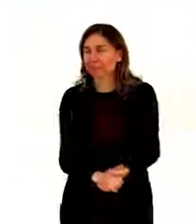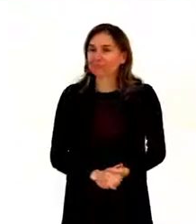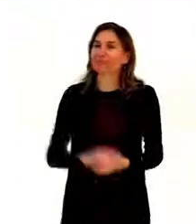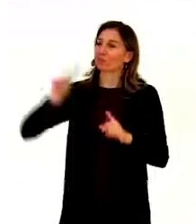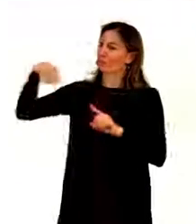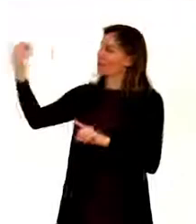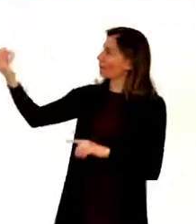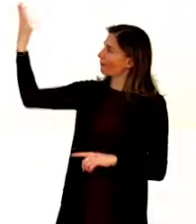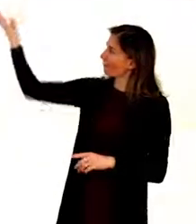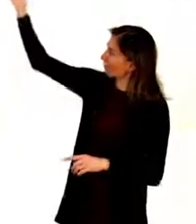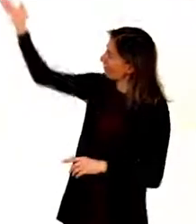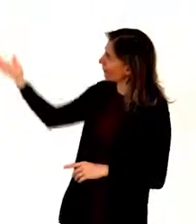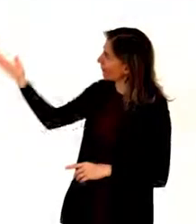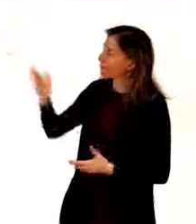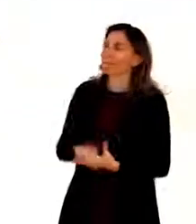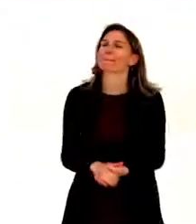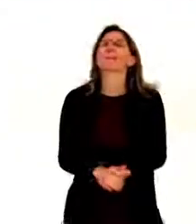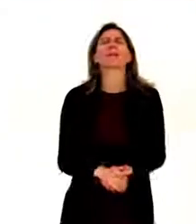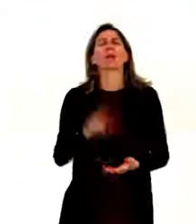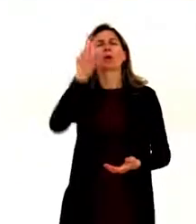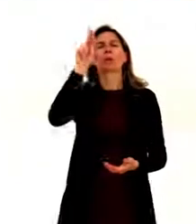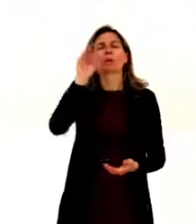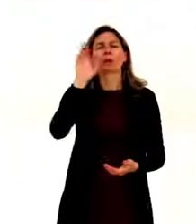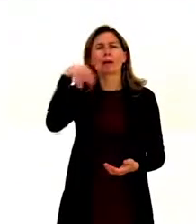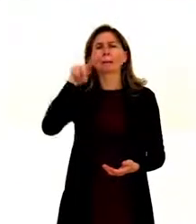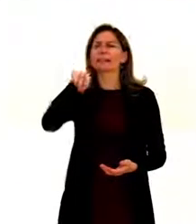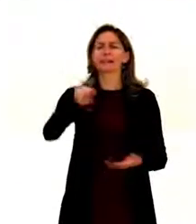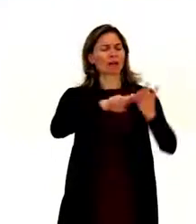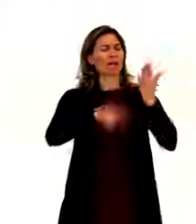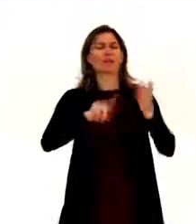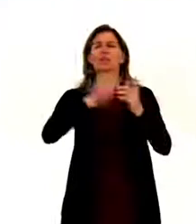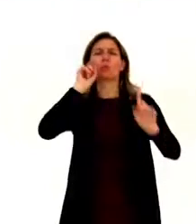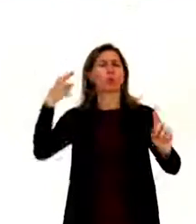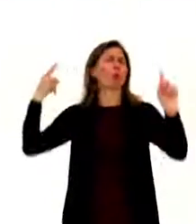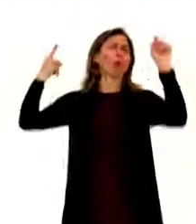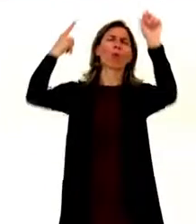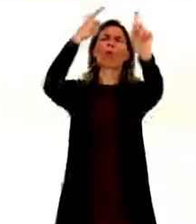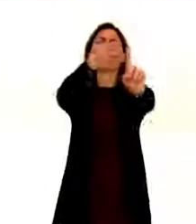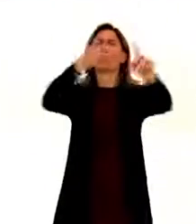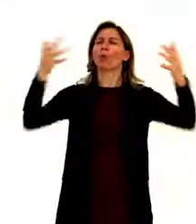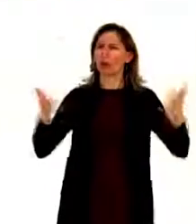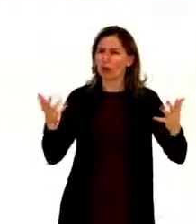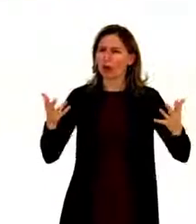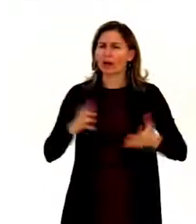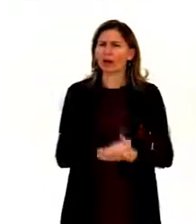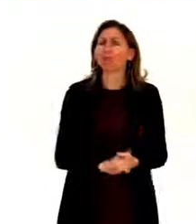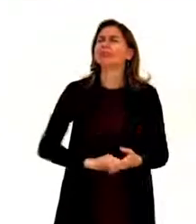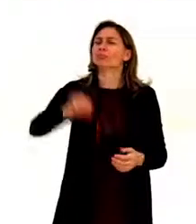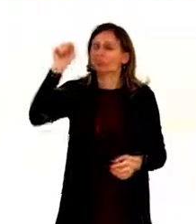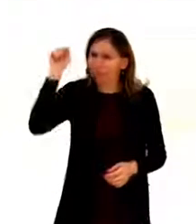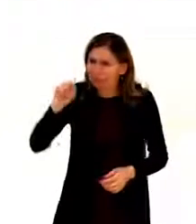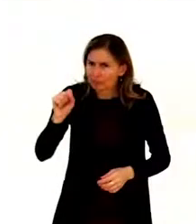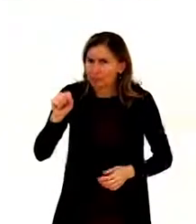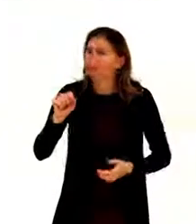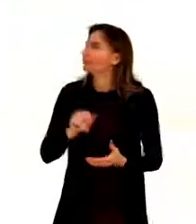purpose of the convention. Going back to that idea of human rights being universal, indivisible, and belonging to each